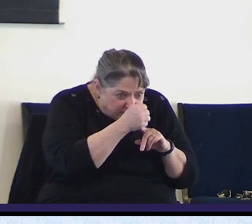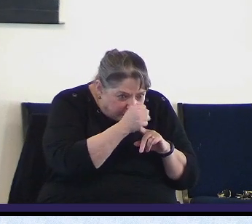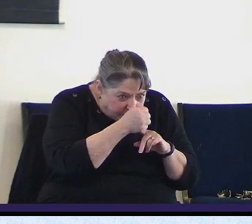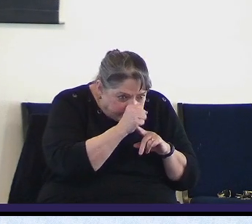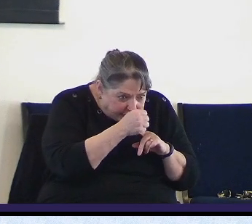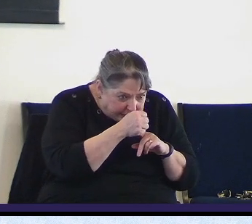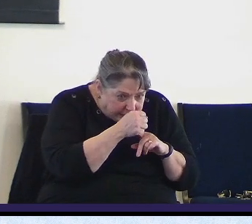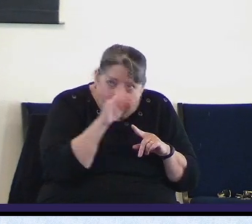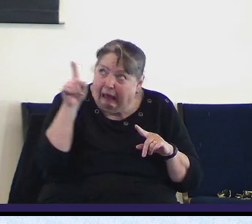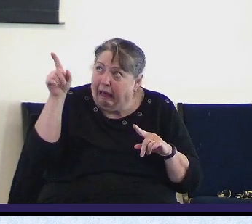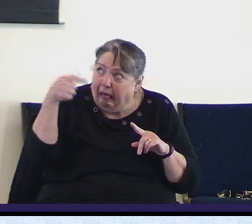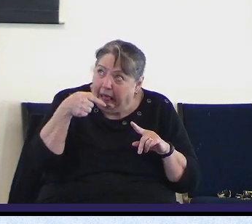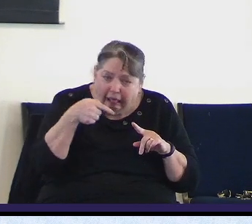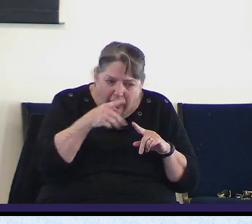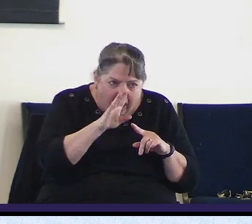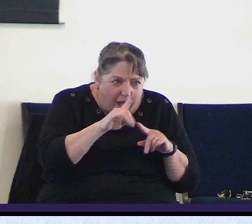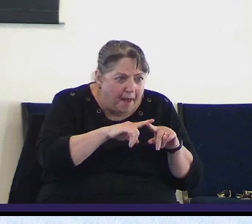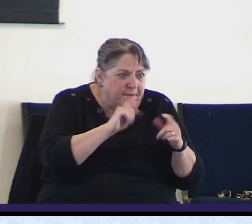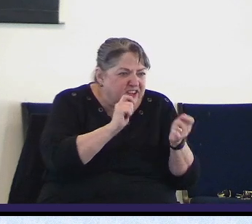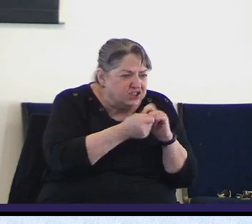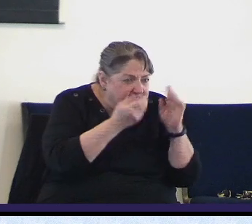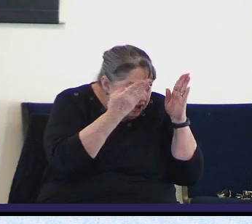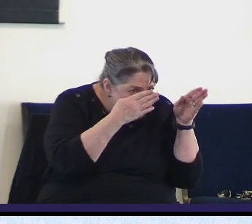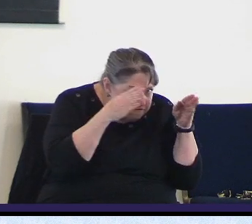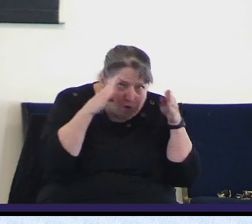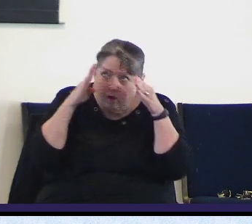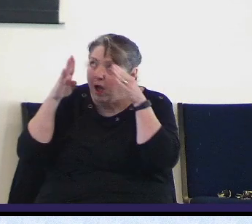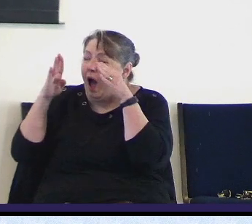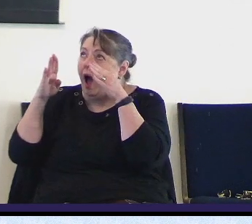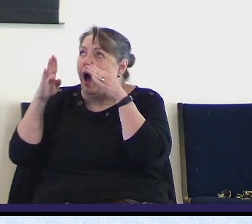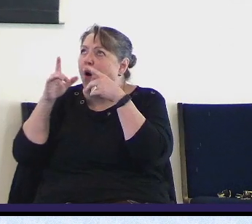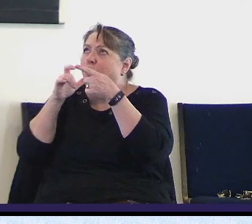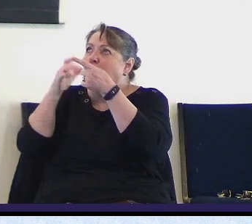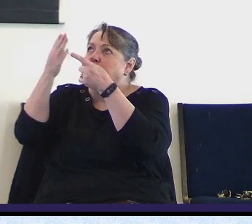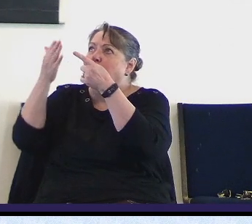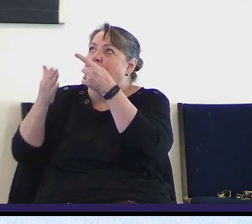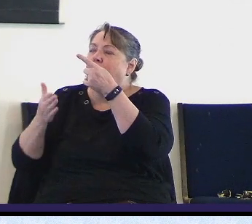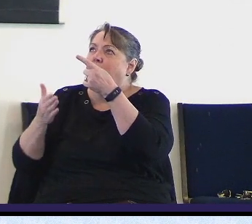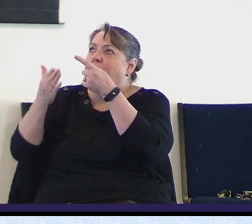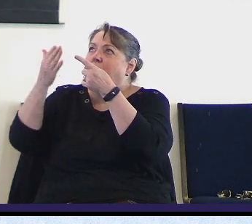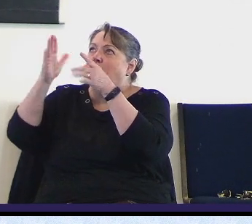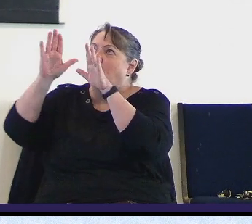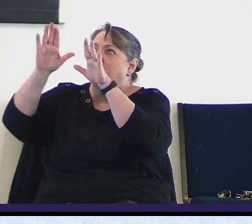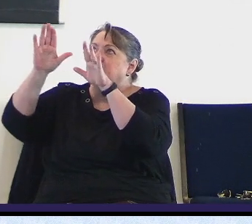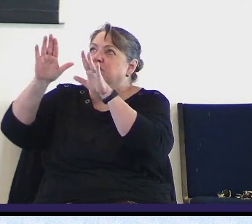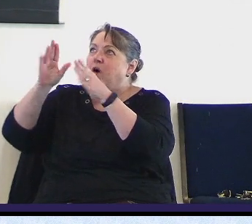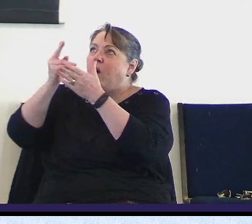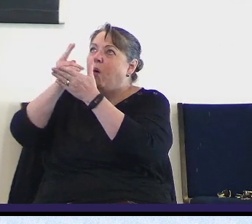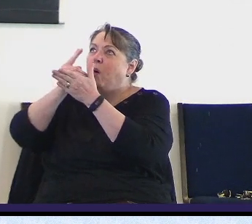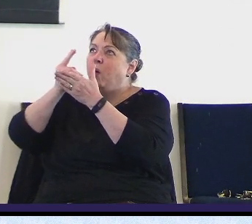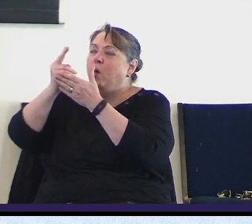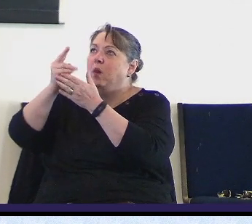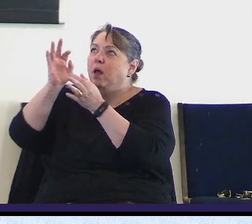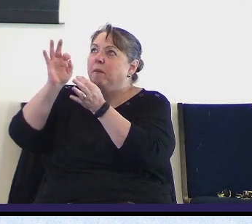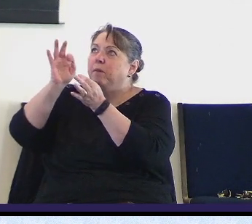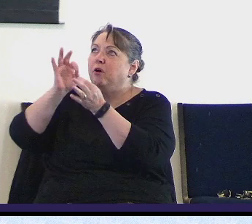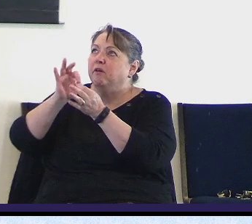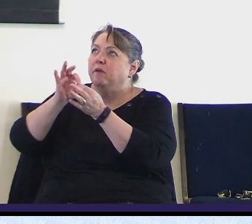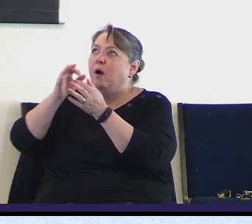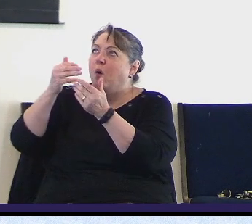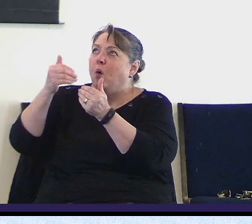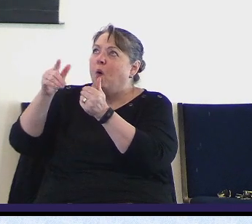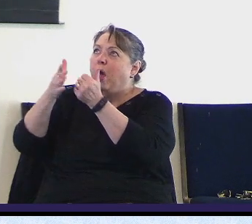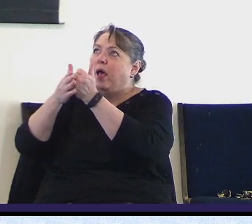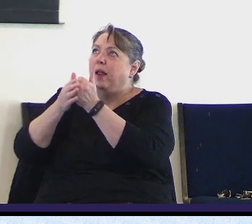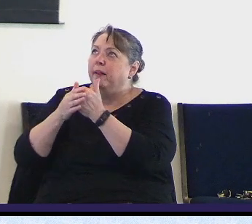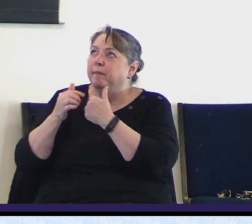calling upon him and recognizing and claiming and upholding who he is and what he's done that's what the psalmist did the psalmist began